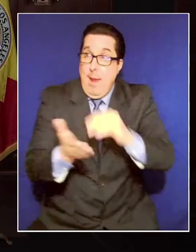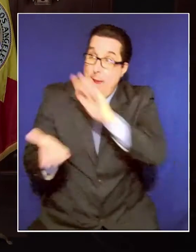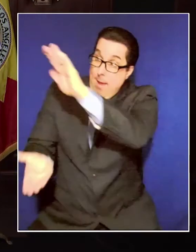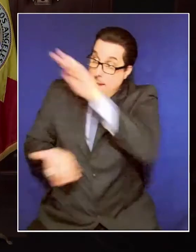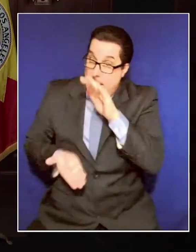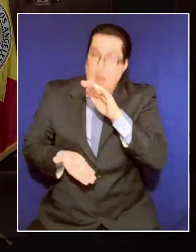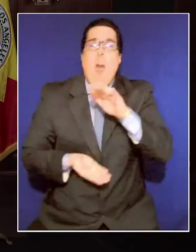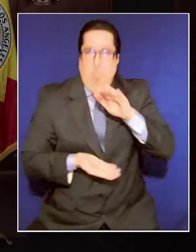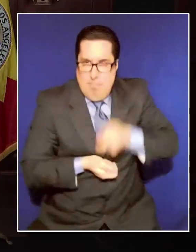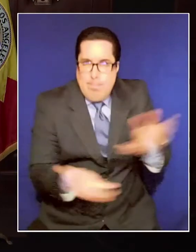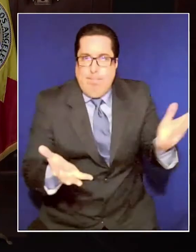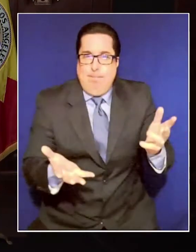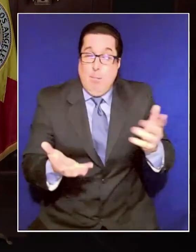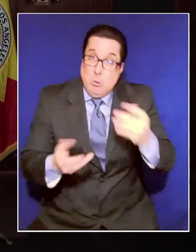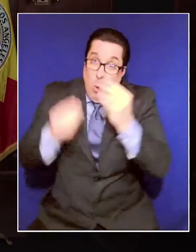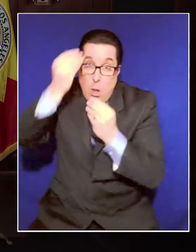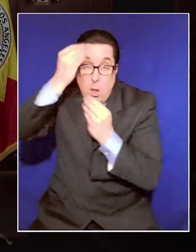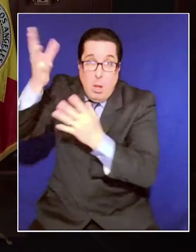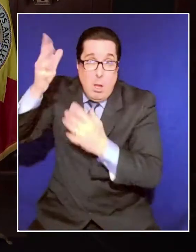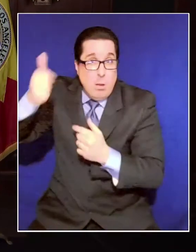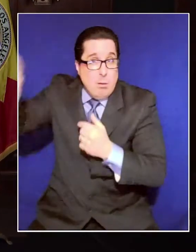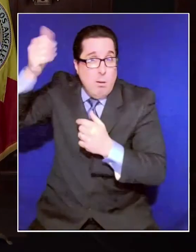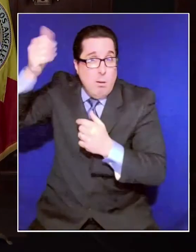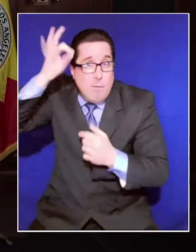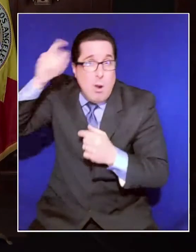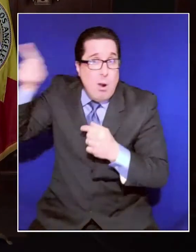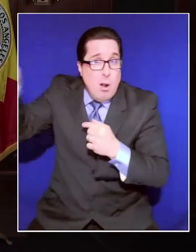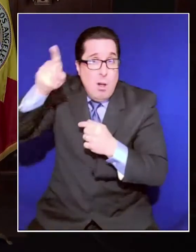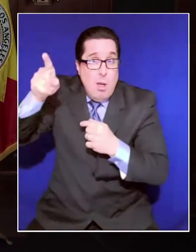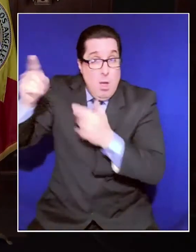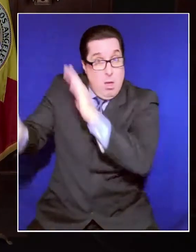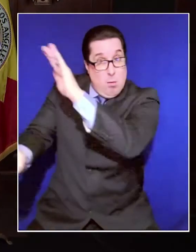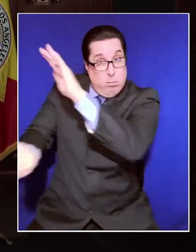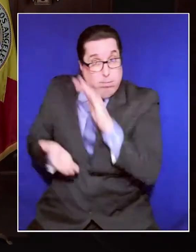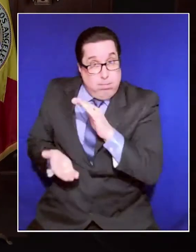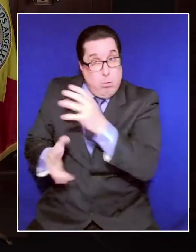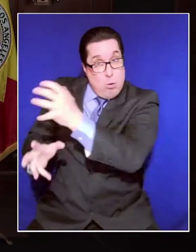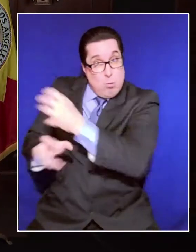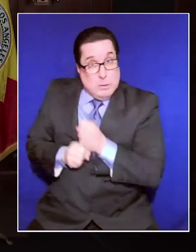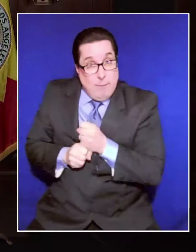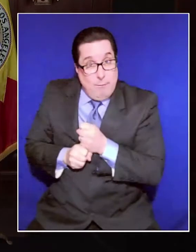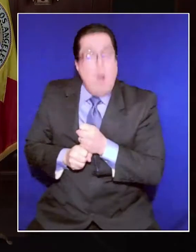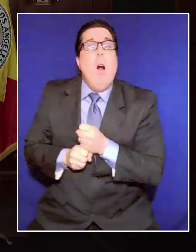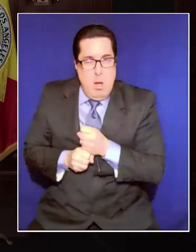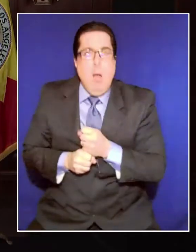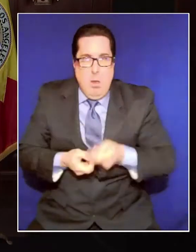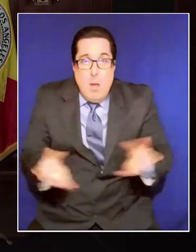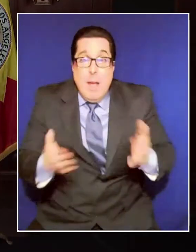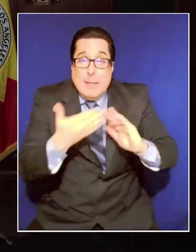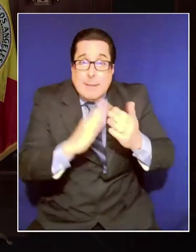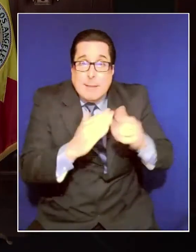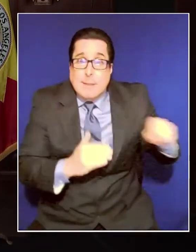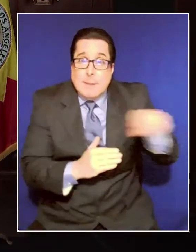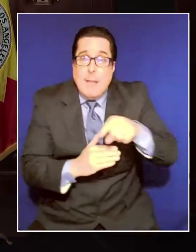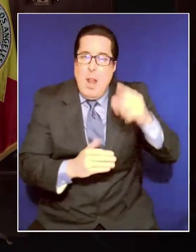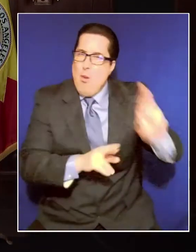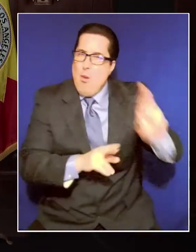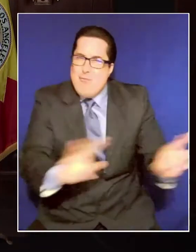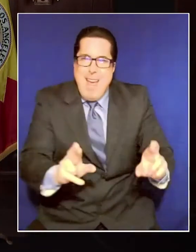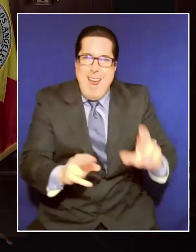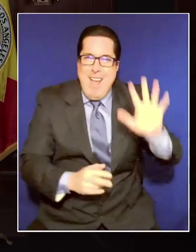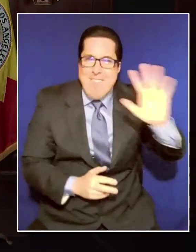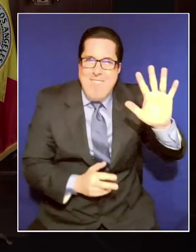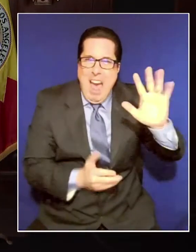give us the supply, we have worked and done the calculations, the city of LA sites alone can complete 5 million